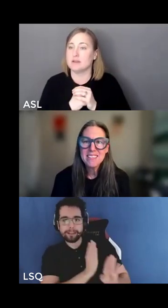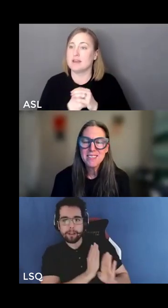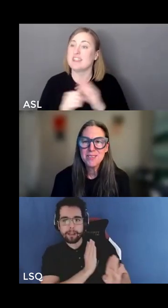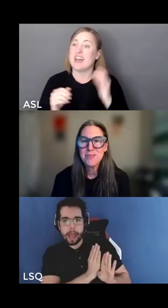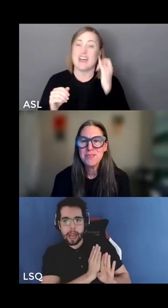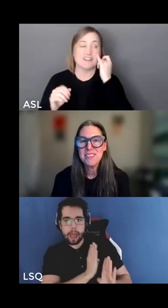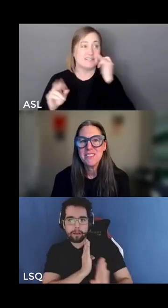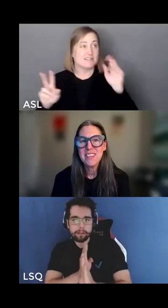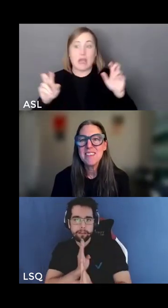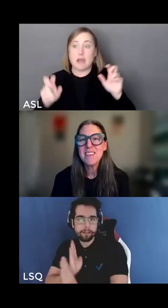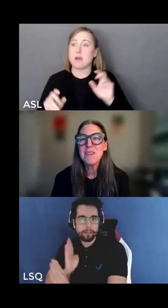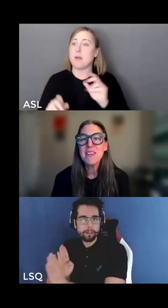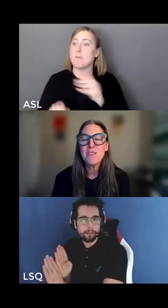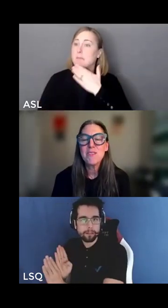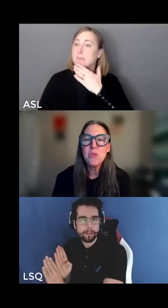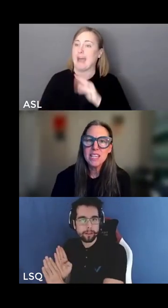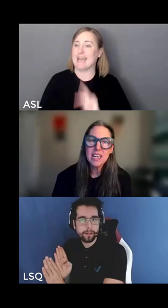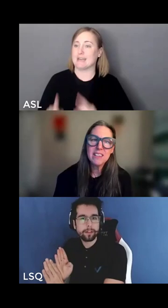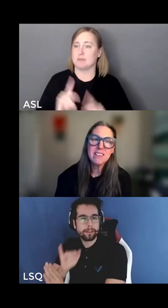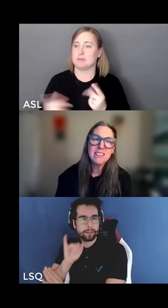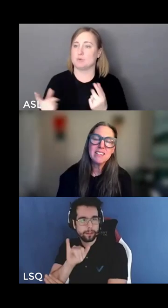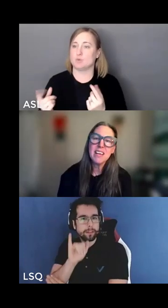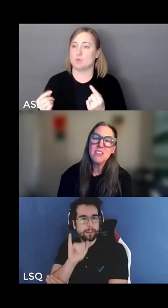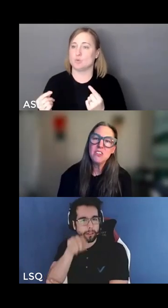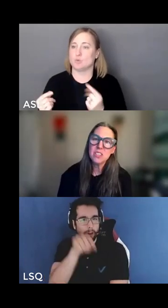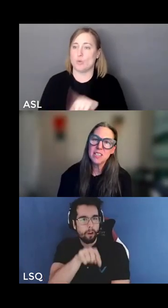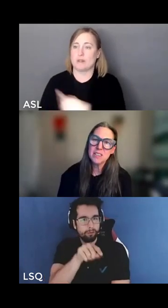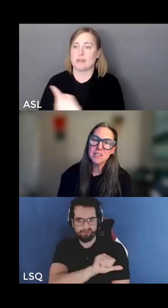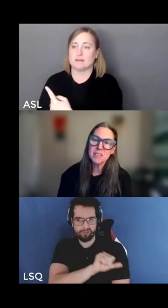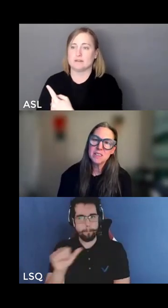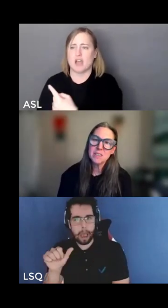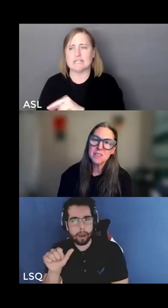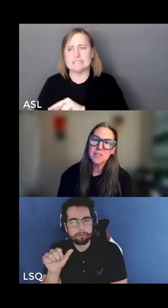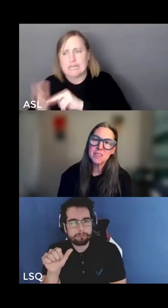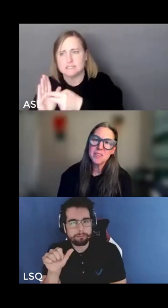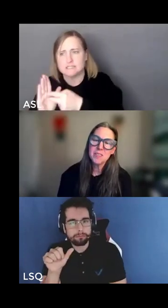do and something that is only done intentionally